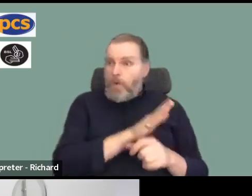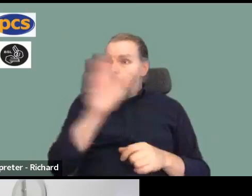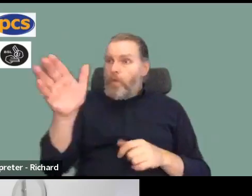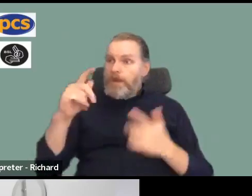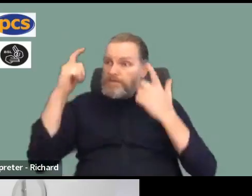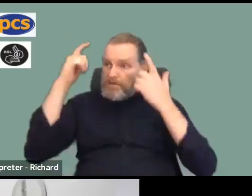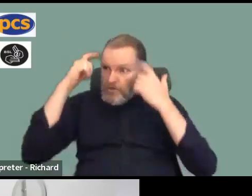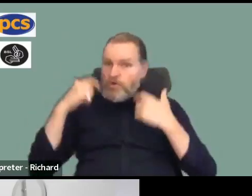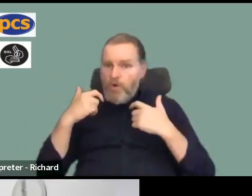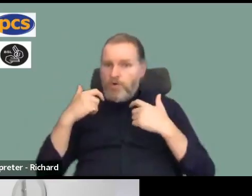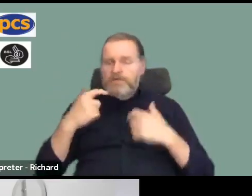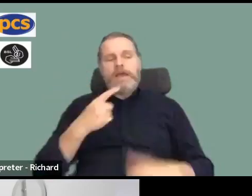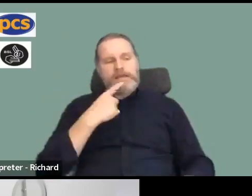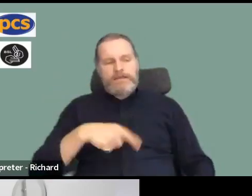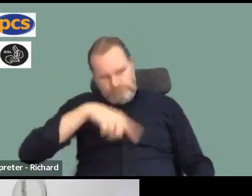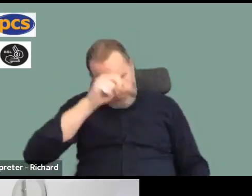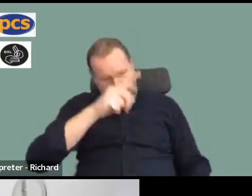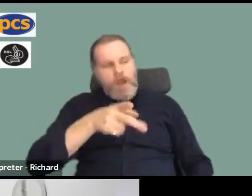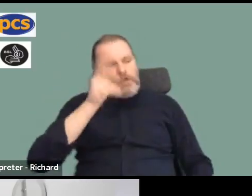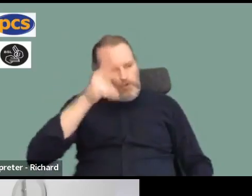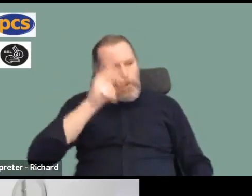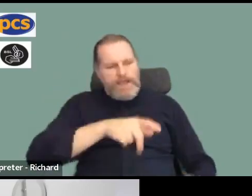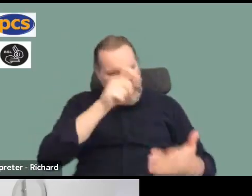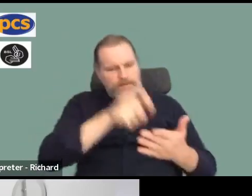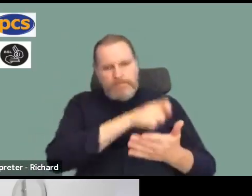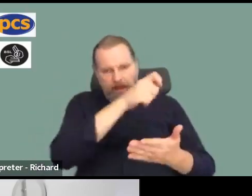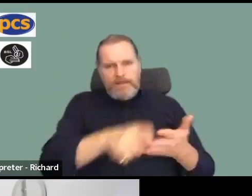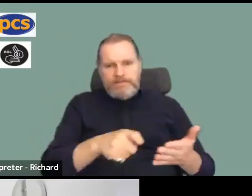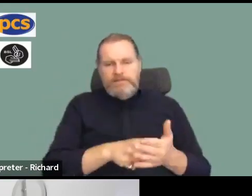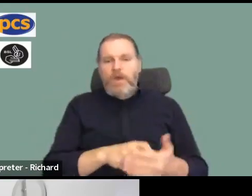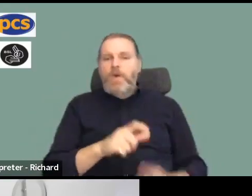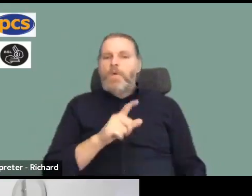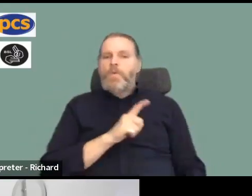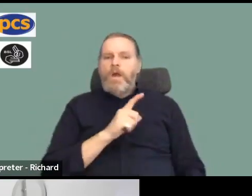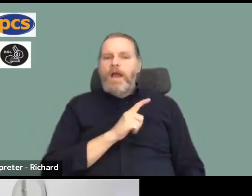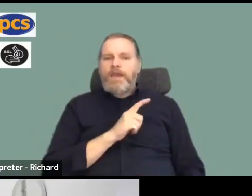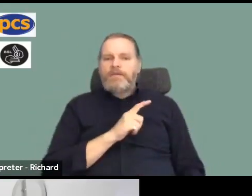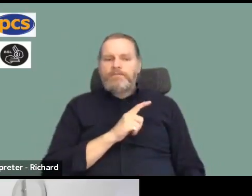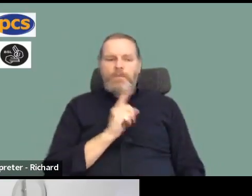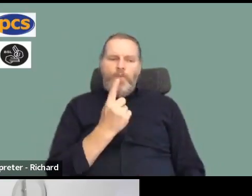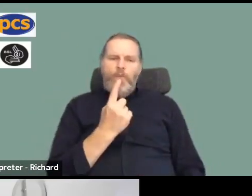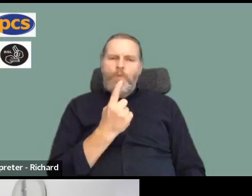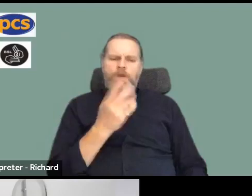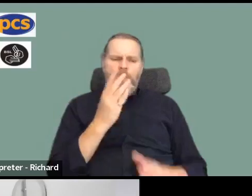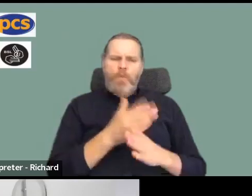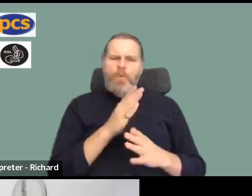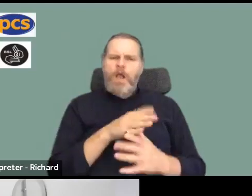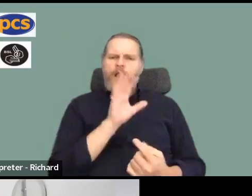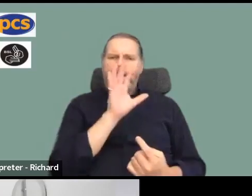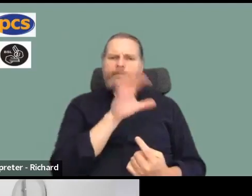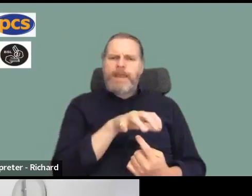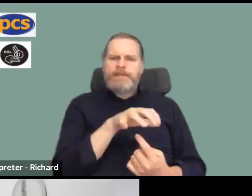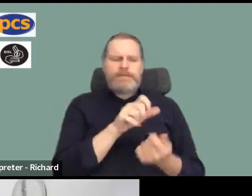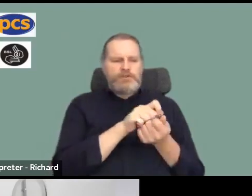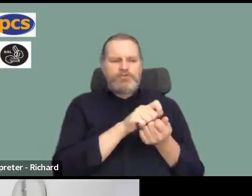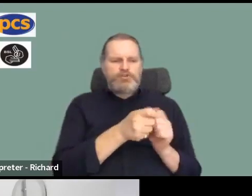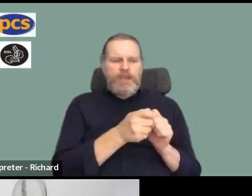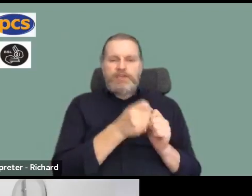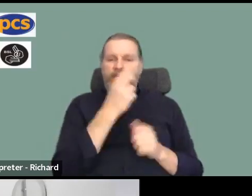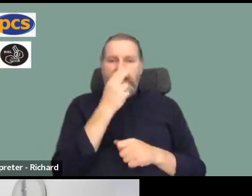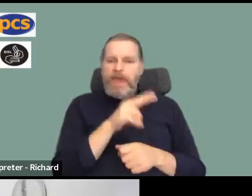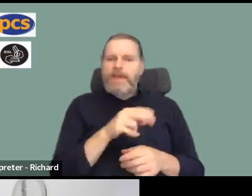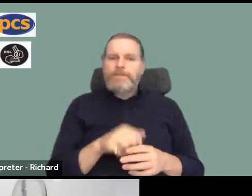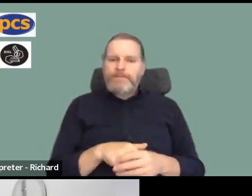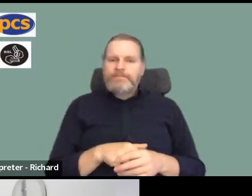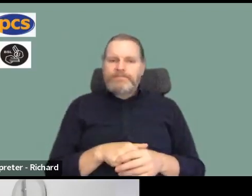forced them to re-ballot, literally because one of the workplaces had changed its name within the last